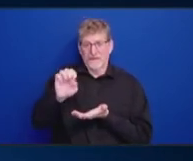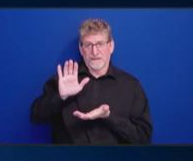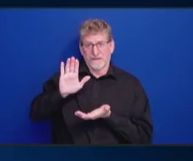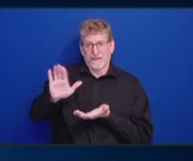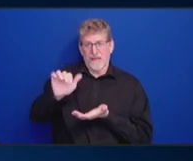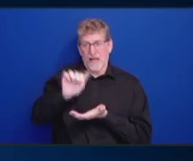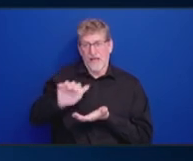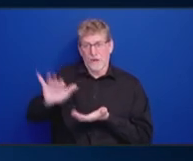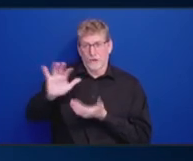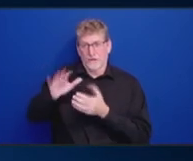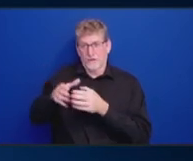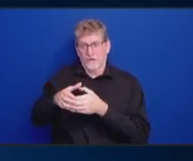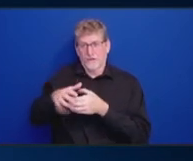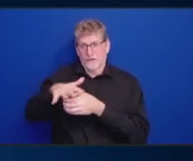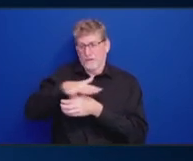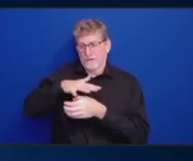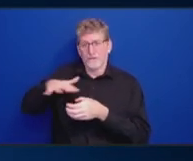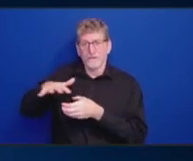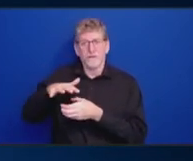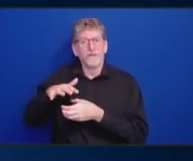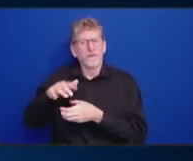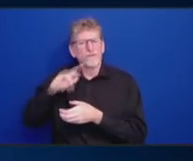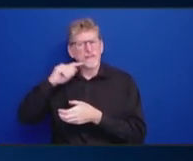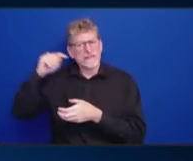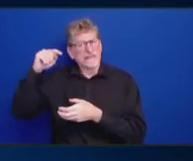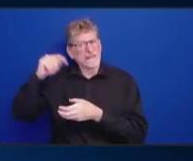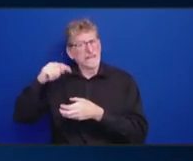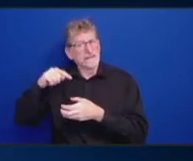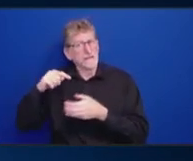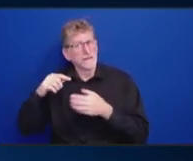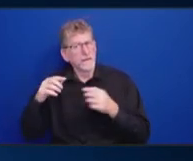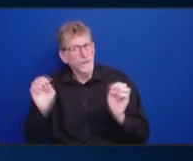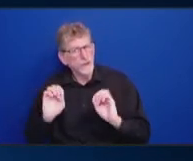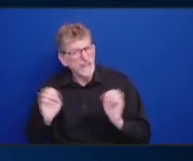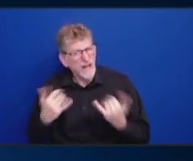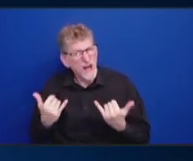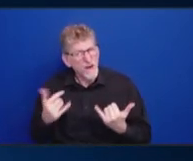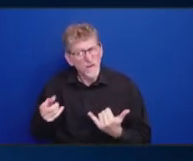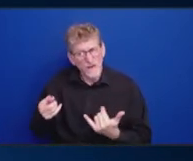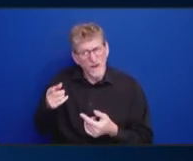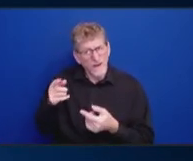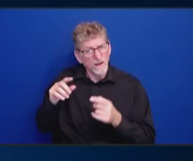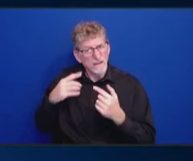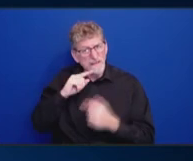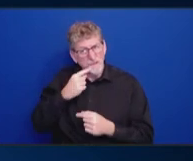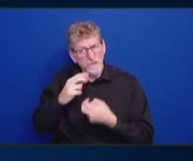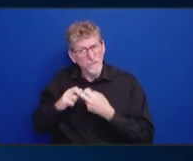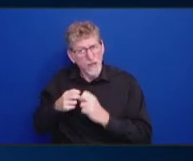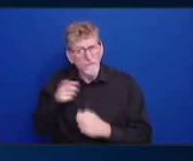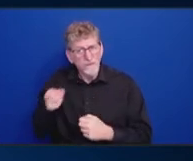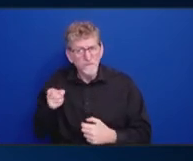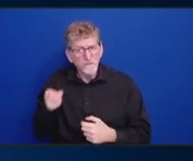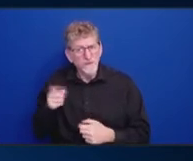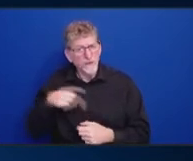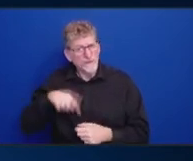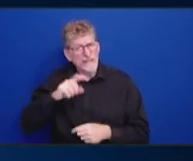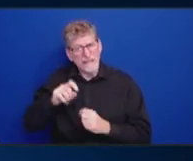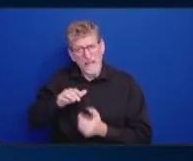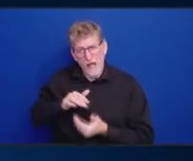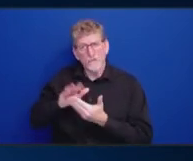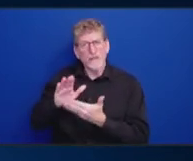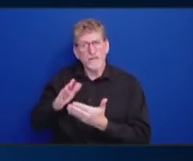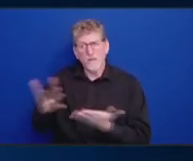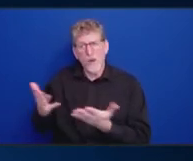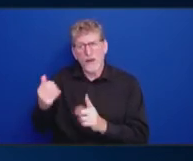urgent issue that we're dealing with on a daily basis that's impacting our health and economic as well, too. And in the state of Minnesota, we